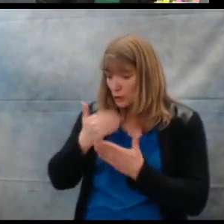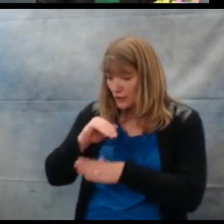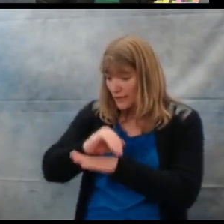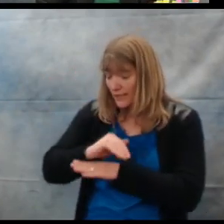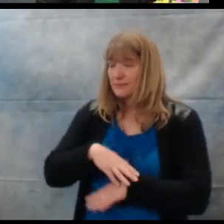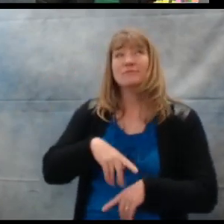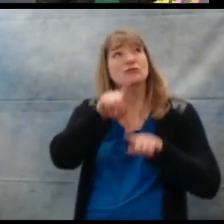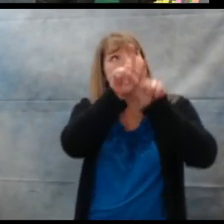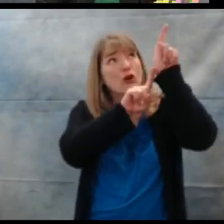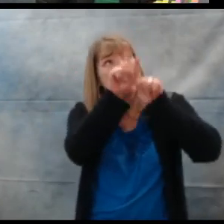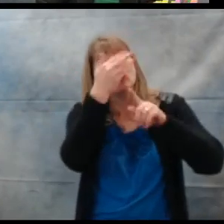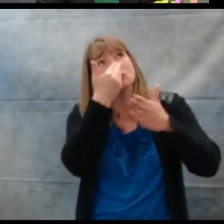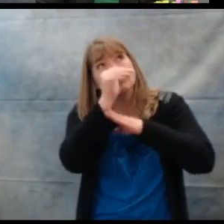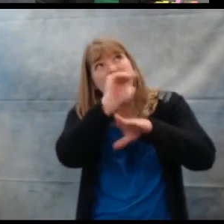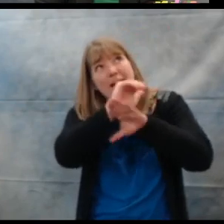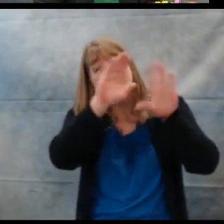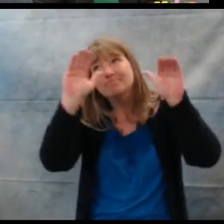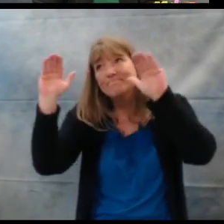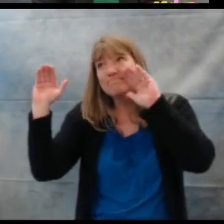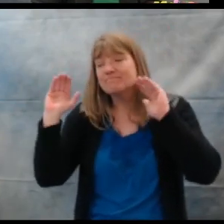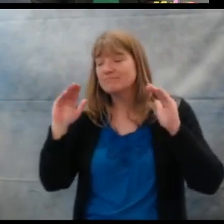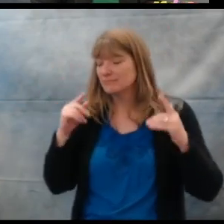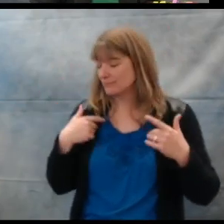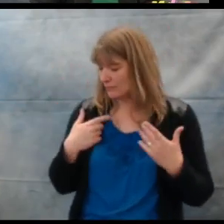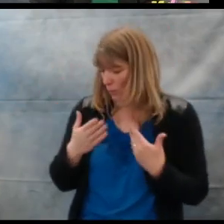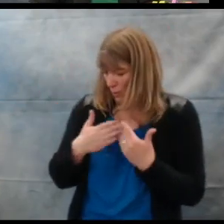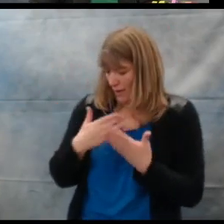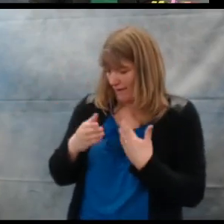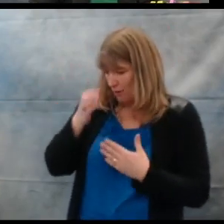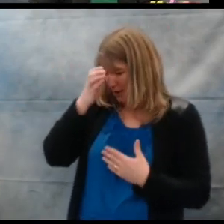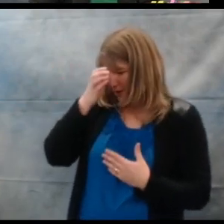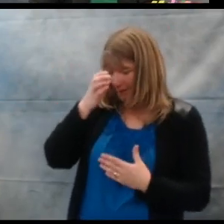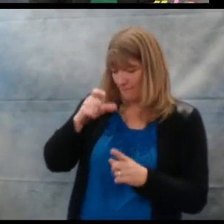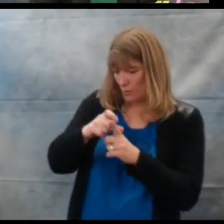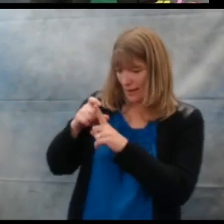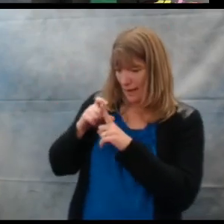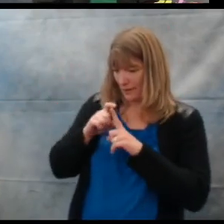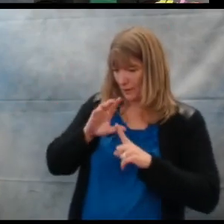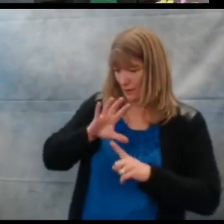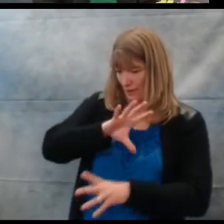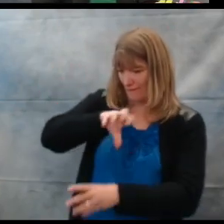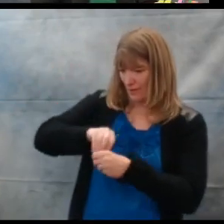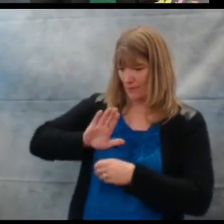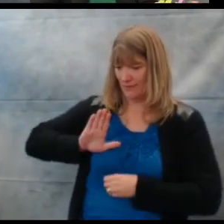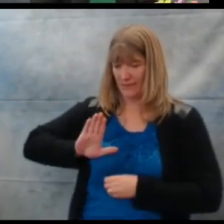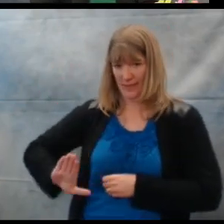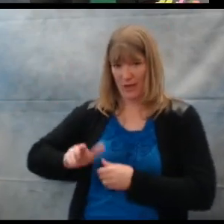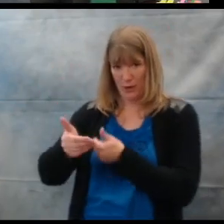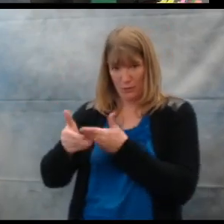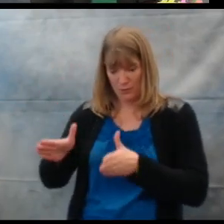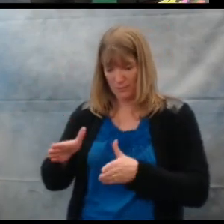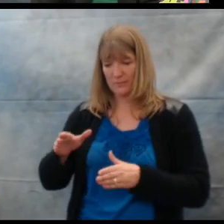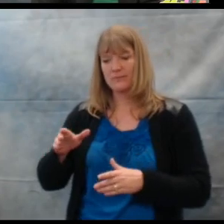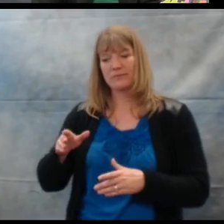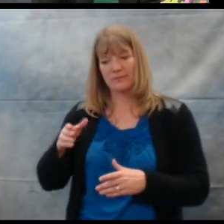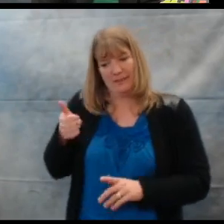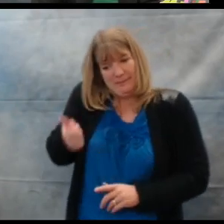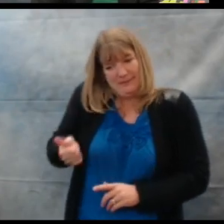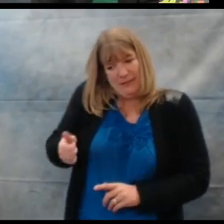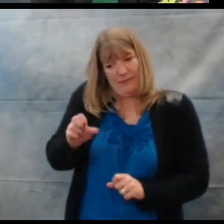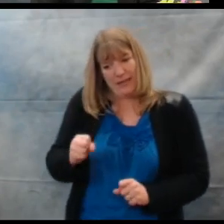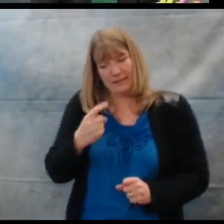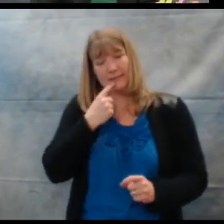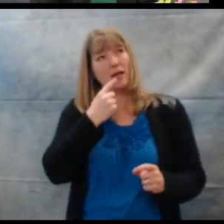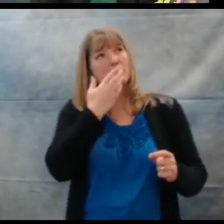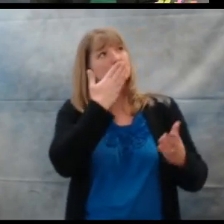Goodnight to the stars. Whatever concepts or vocabulary that's in the room that